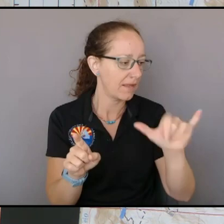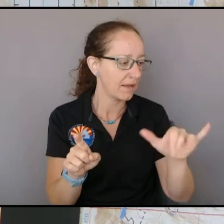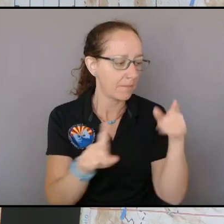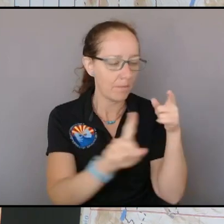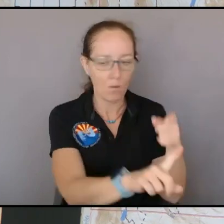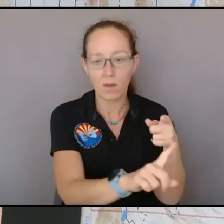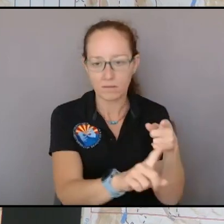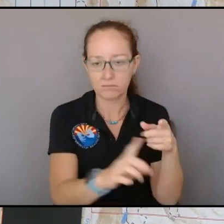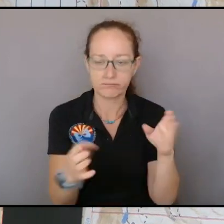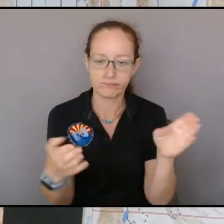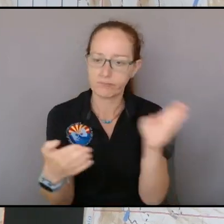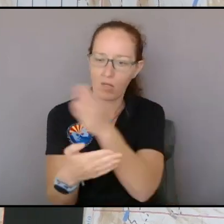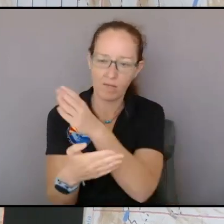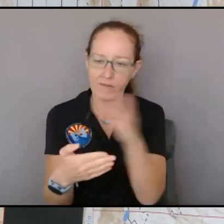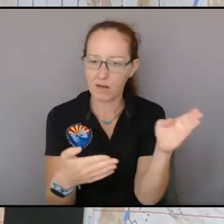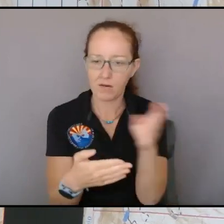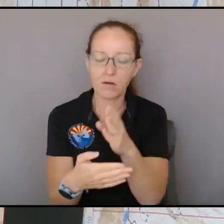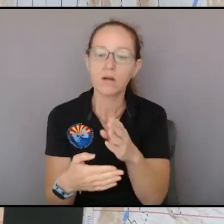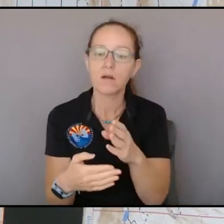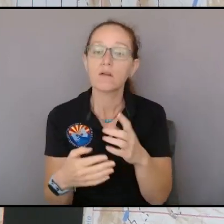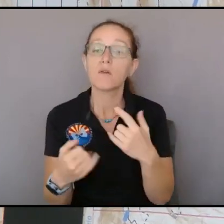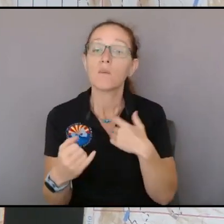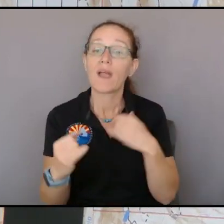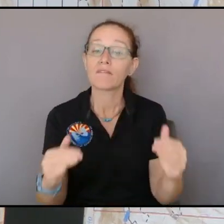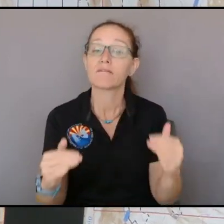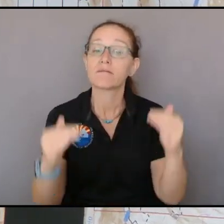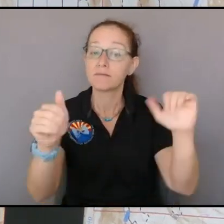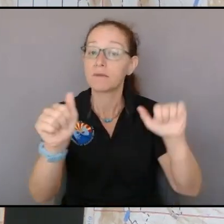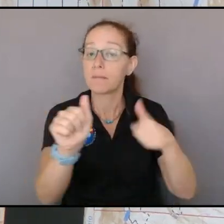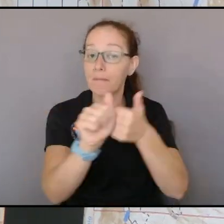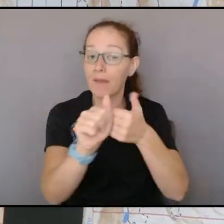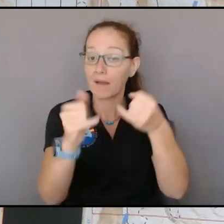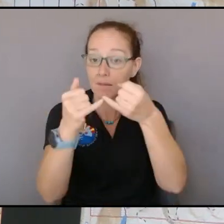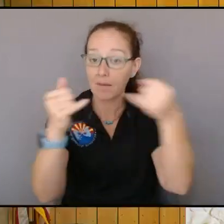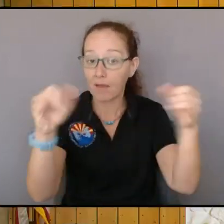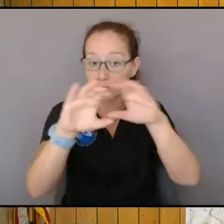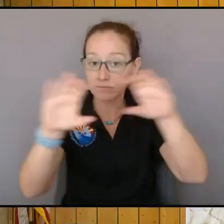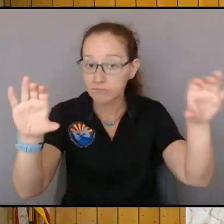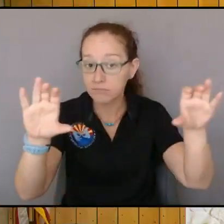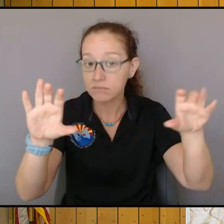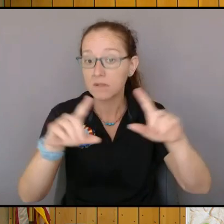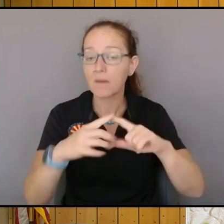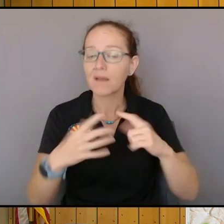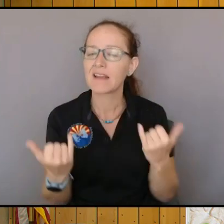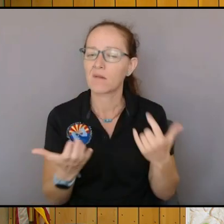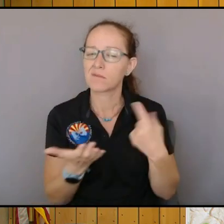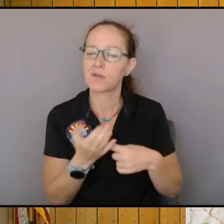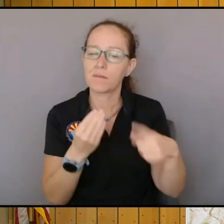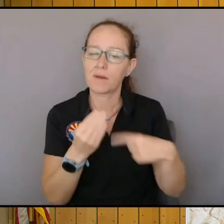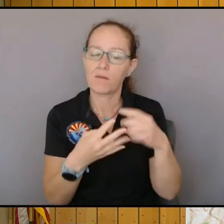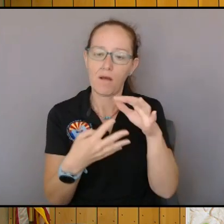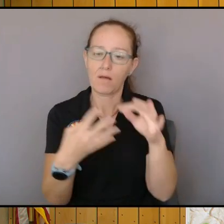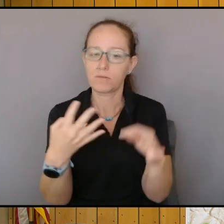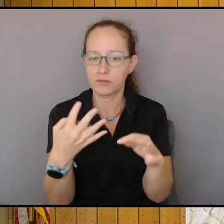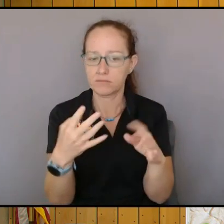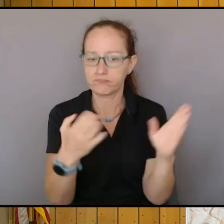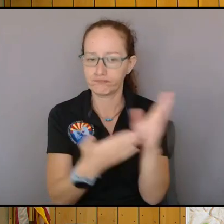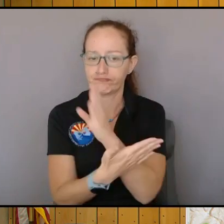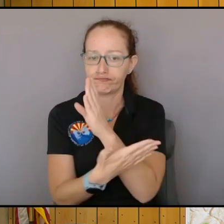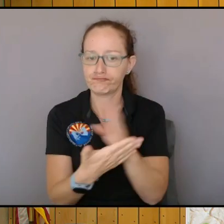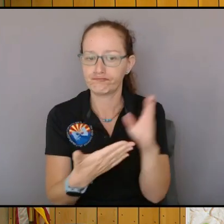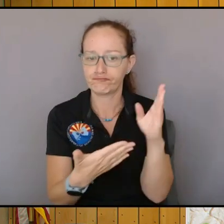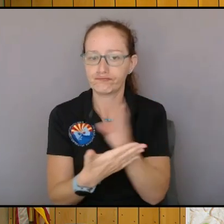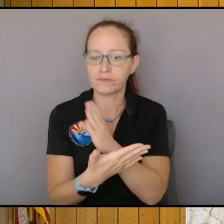is a contingency line but the option that'll face them right here is based on the the efforts that crews are able to make on the fire's edge here